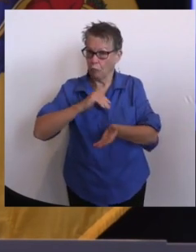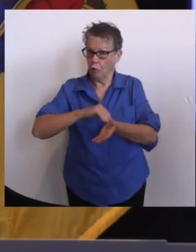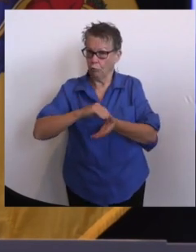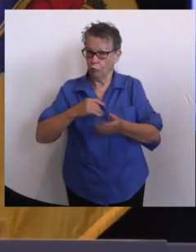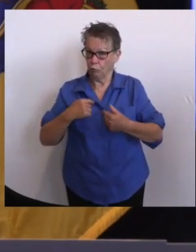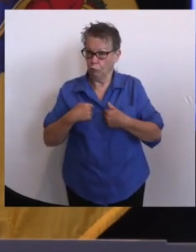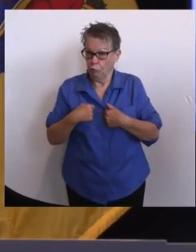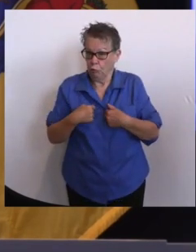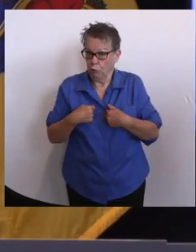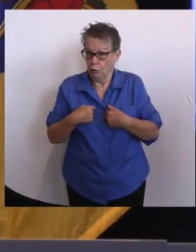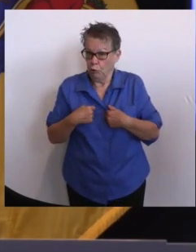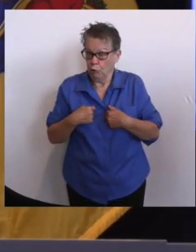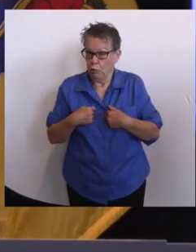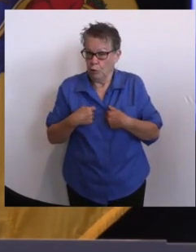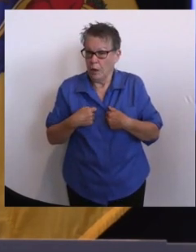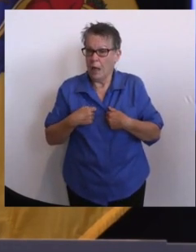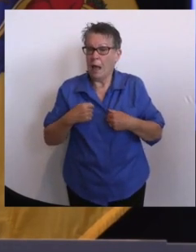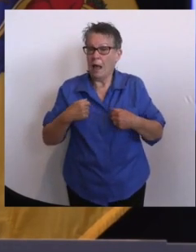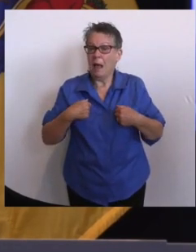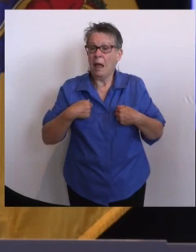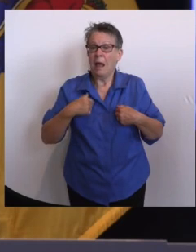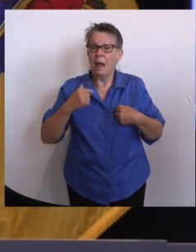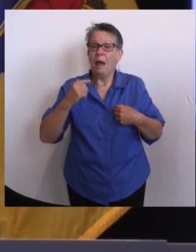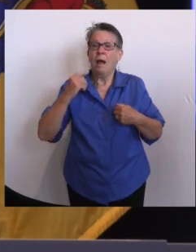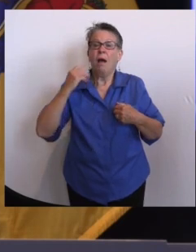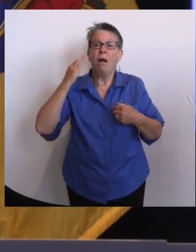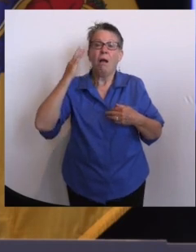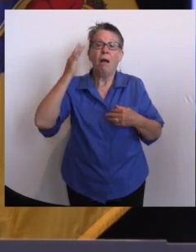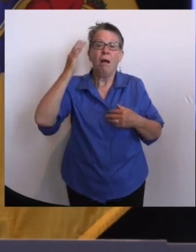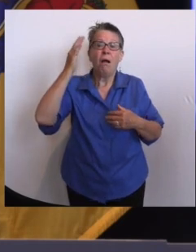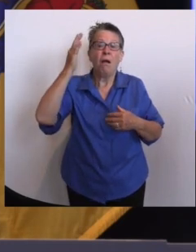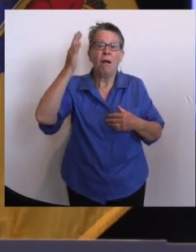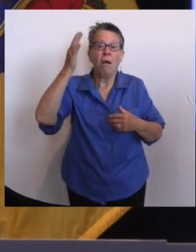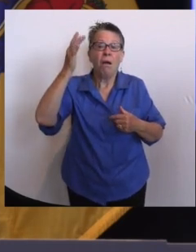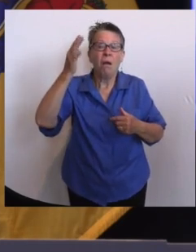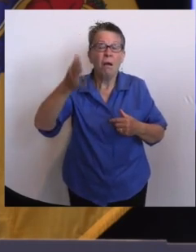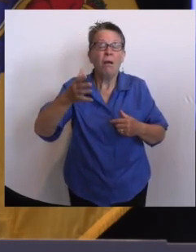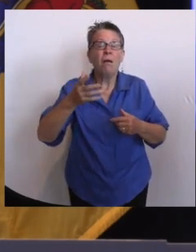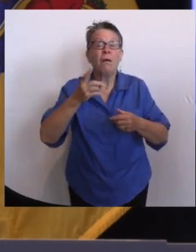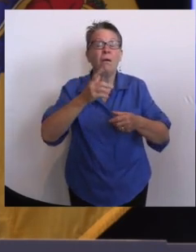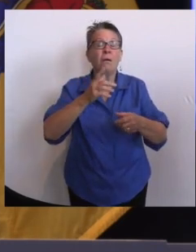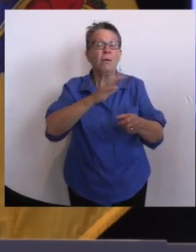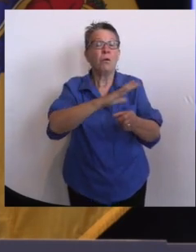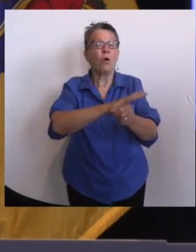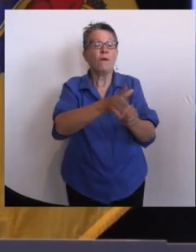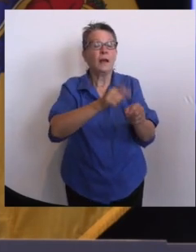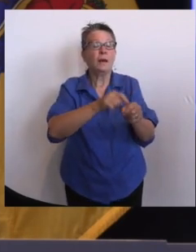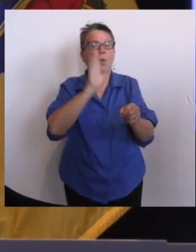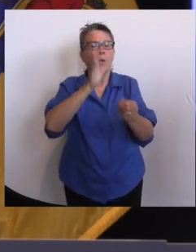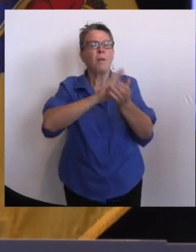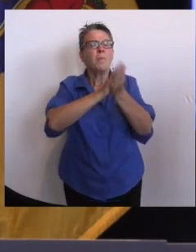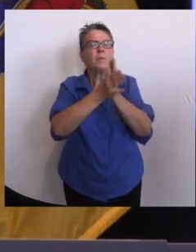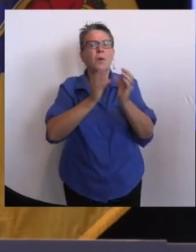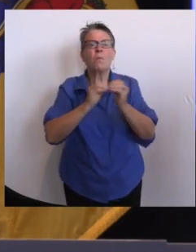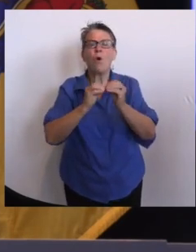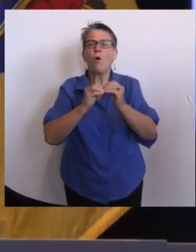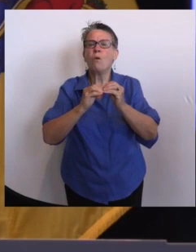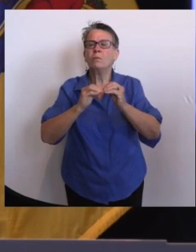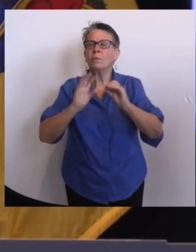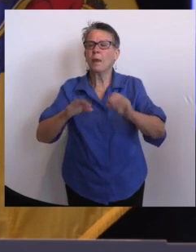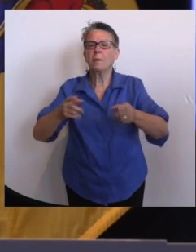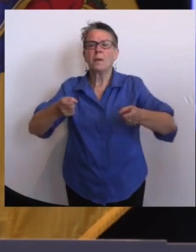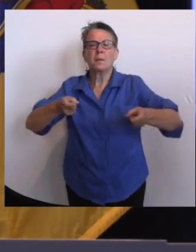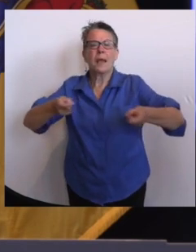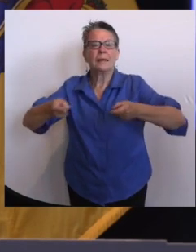between today and that should not be underestimated. I want to make sure, Pat, that we, that we report